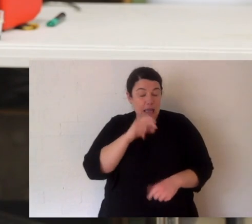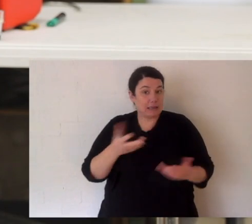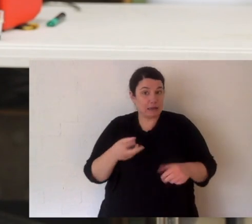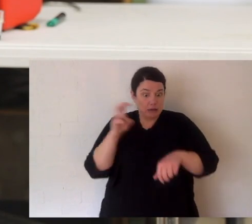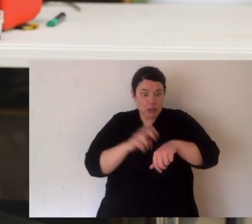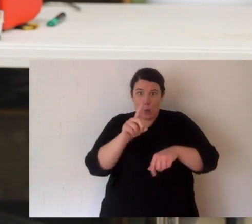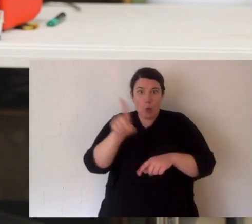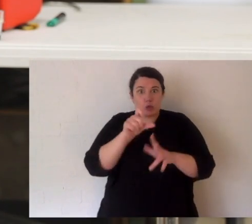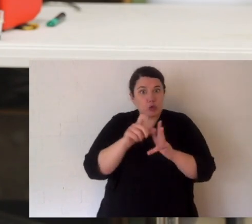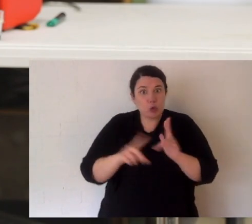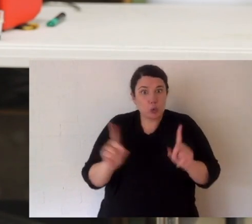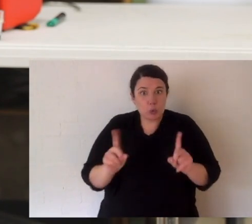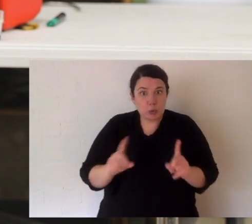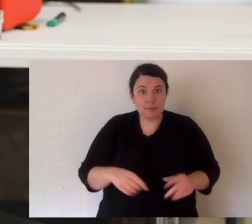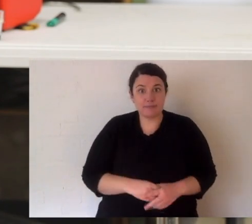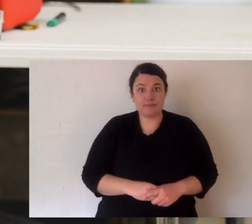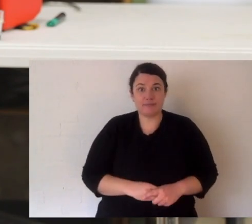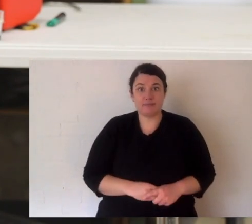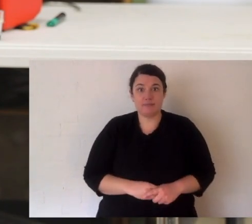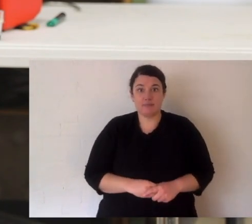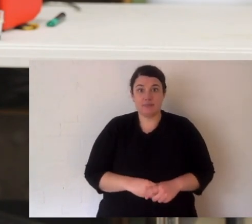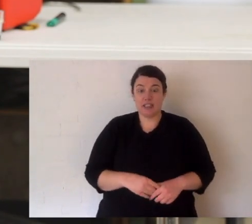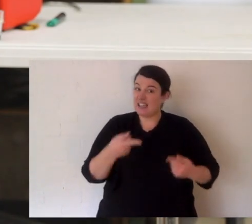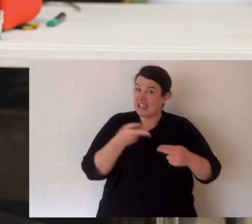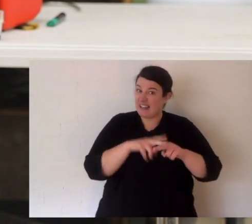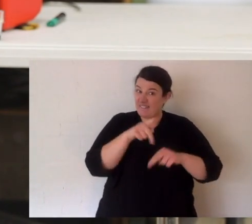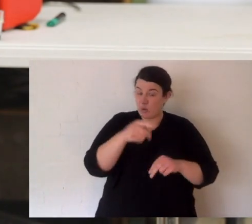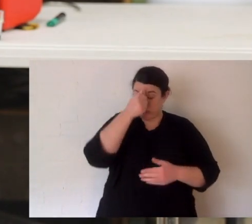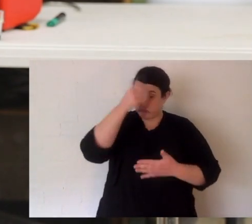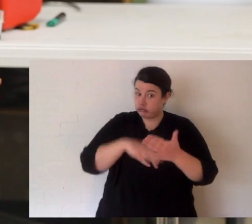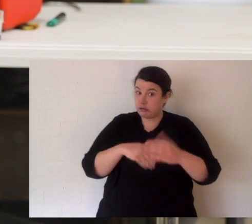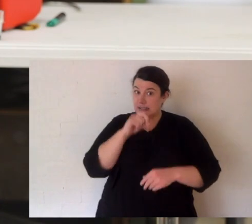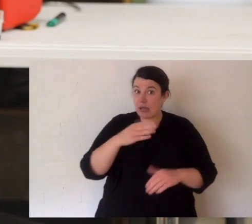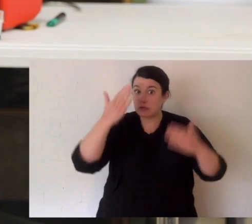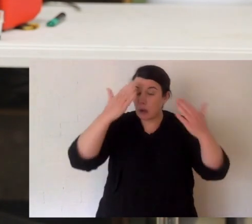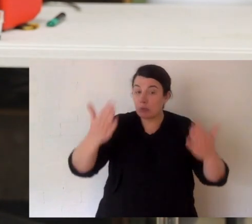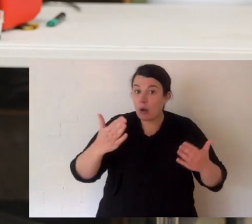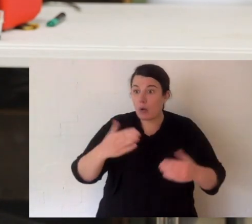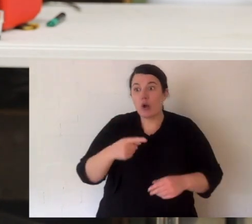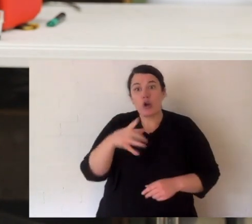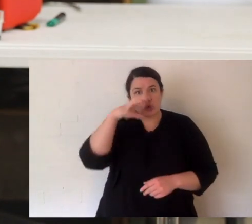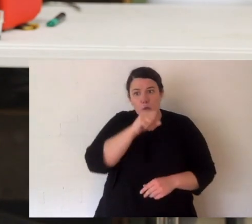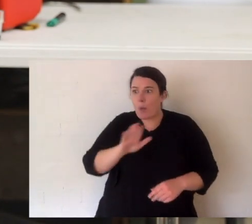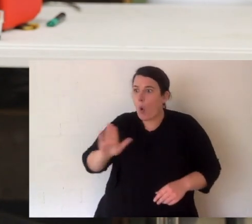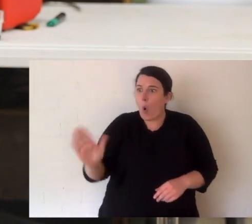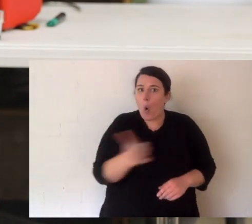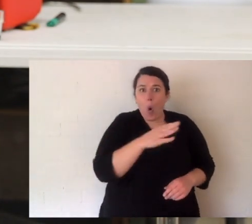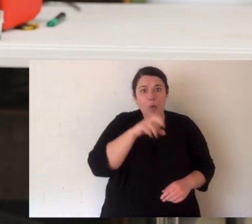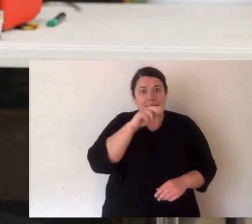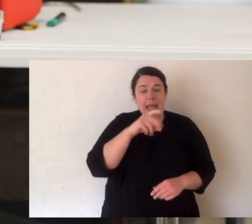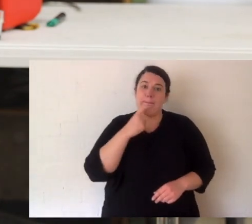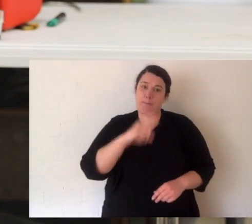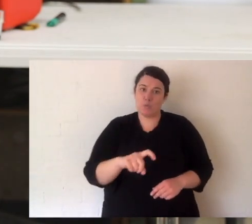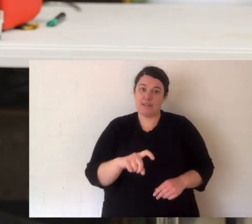Now first of all, if you're not a snake professional, you should class every snake as venomous because you don't know that it's not. The